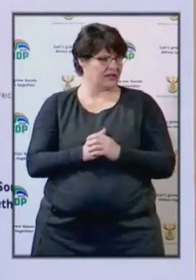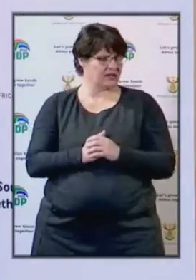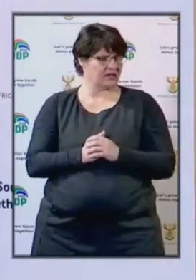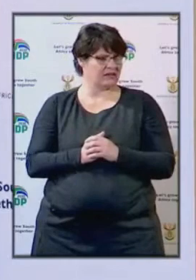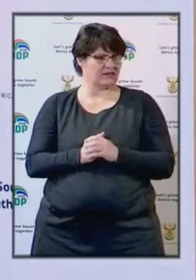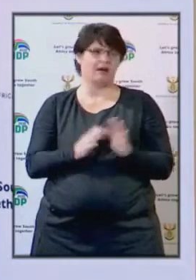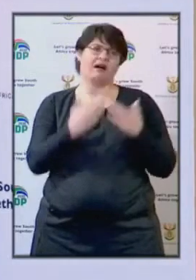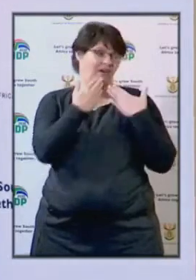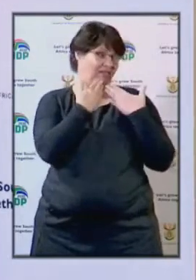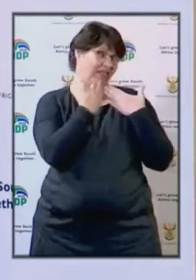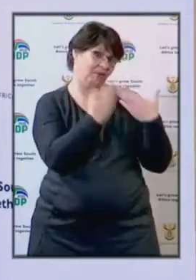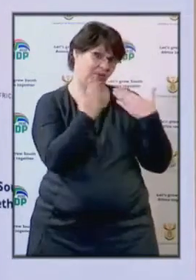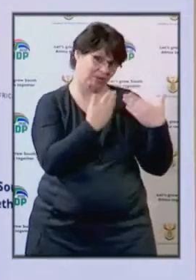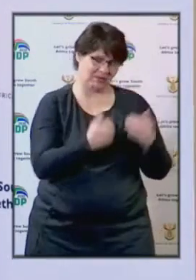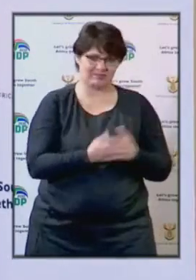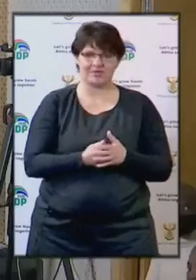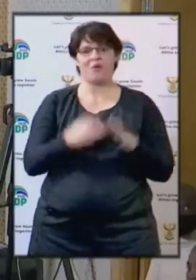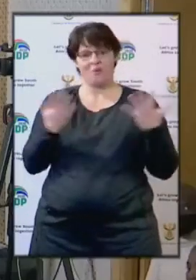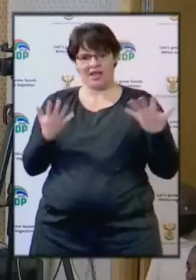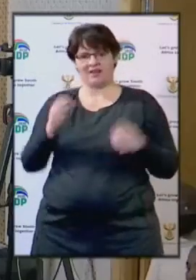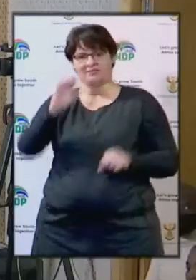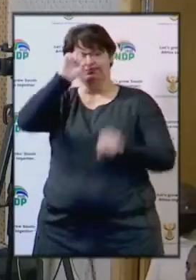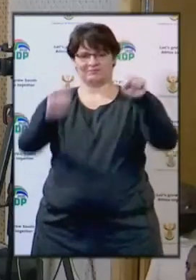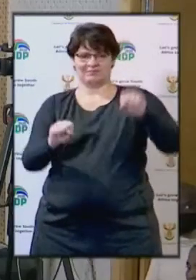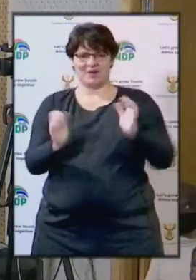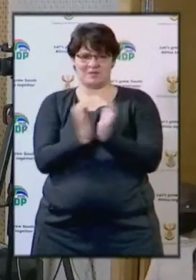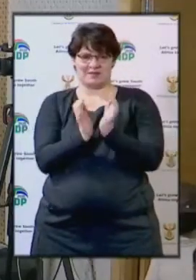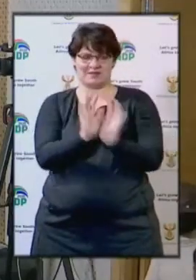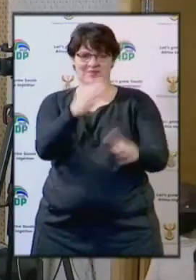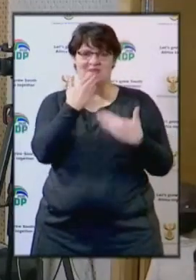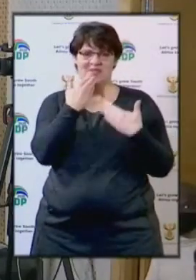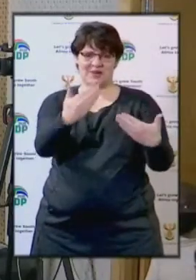Thank you. We adjourn. Thank you.